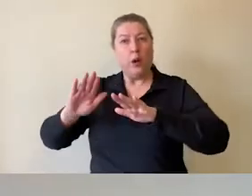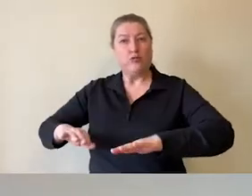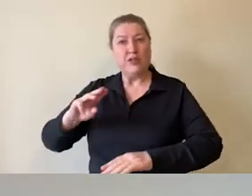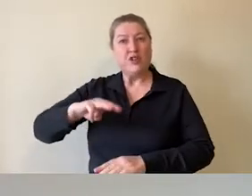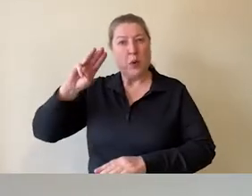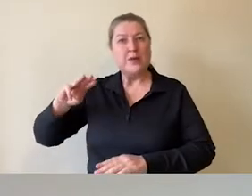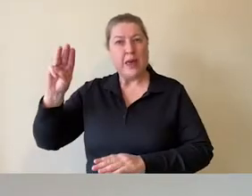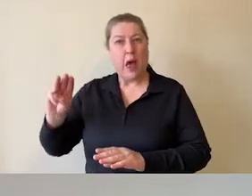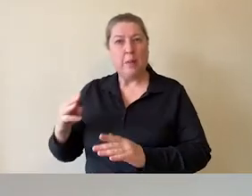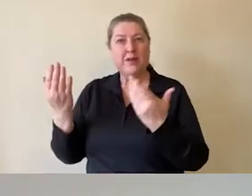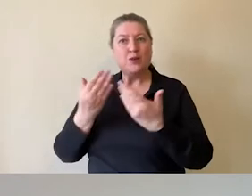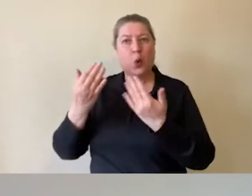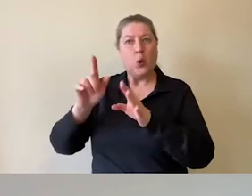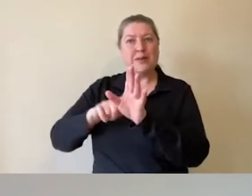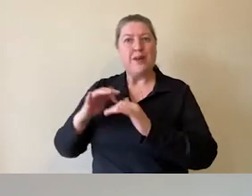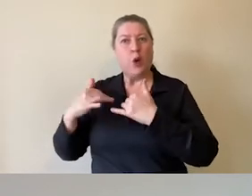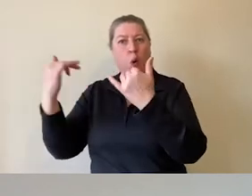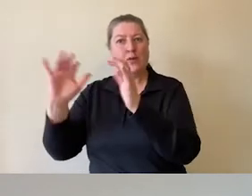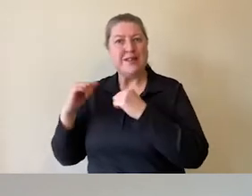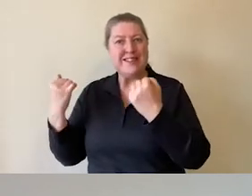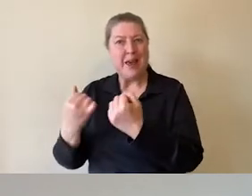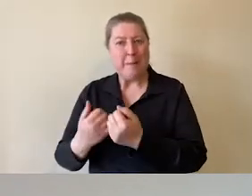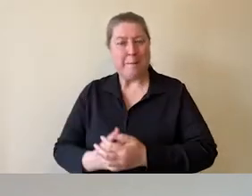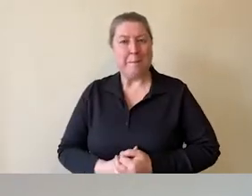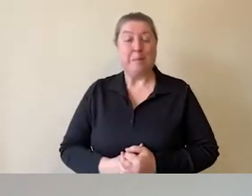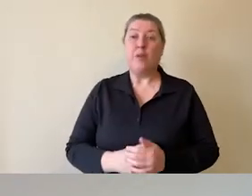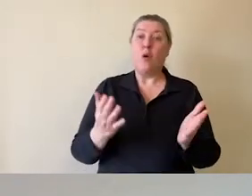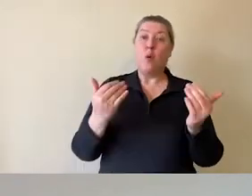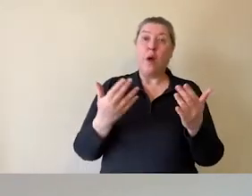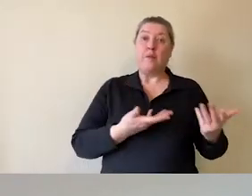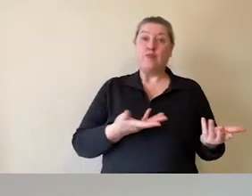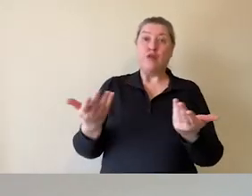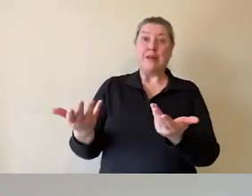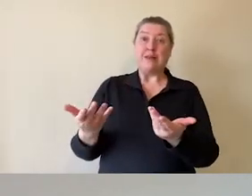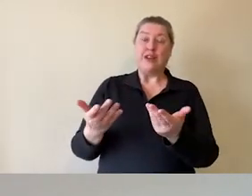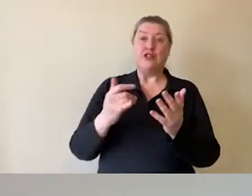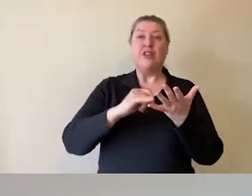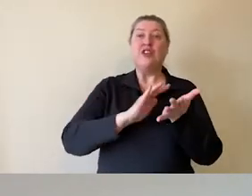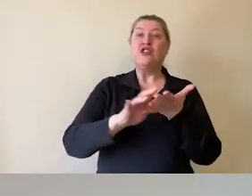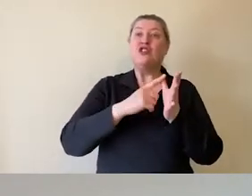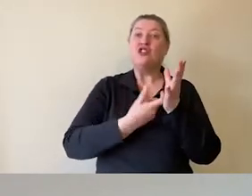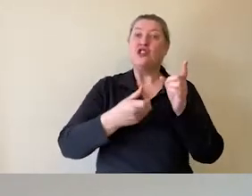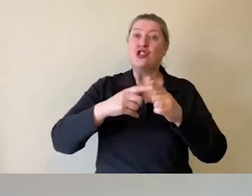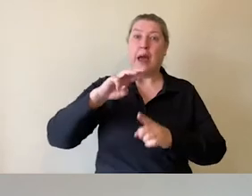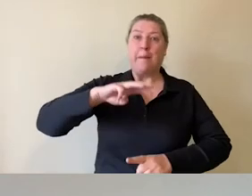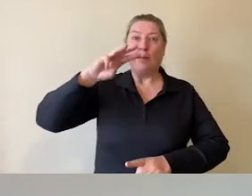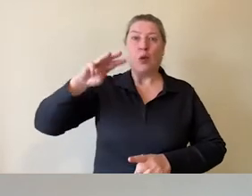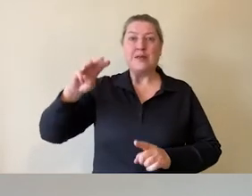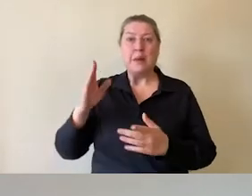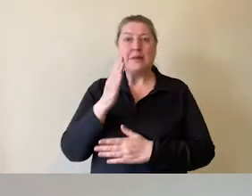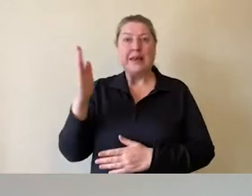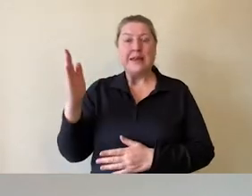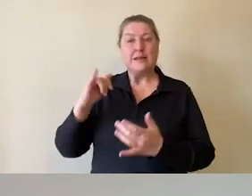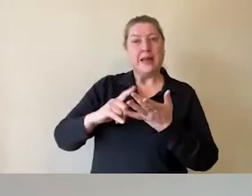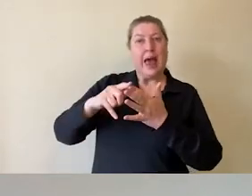and welcome to our presentation by Share Museums East on SEN learning